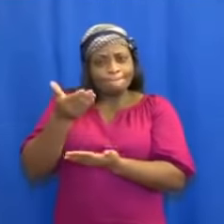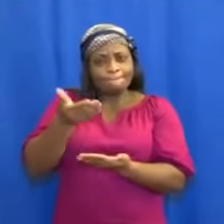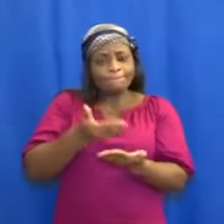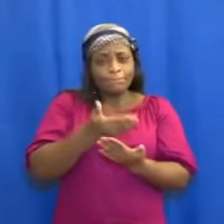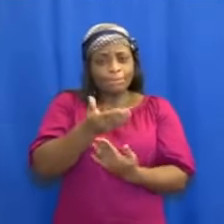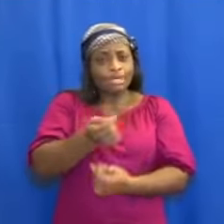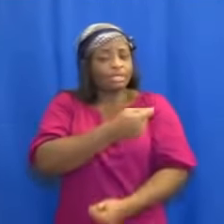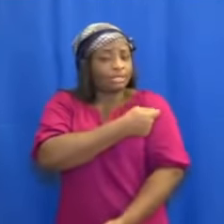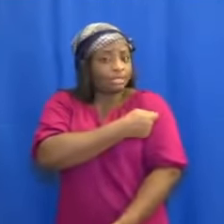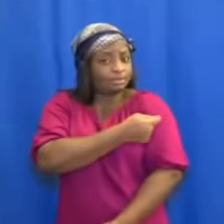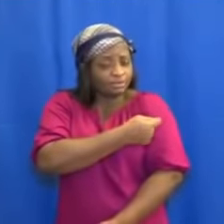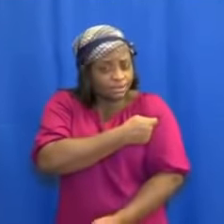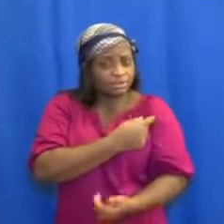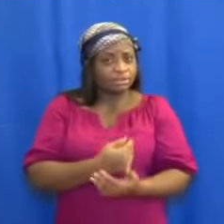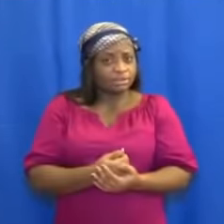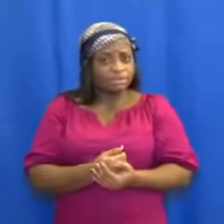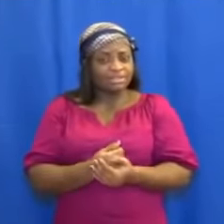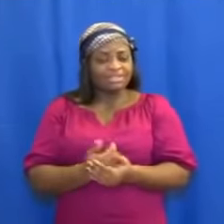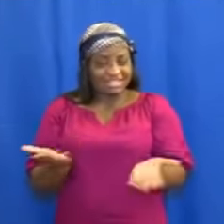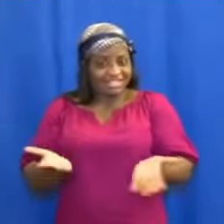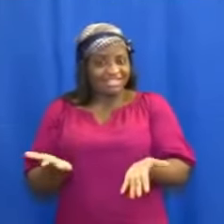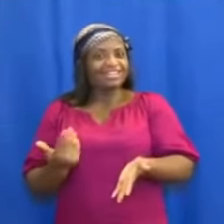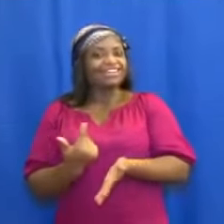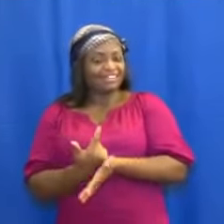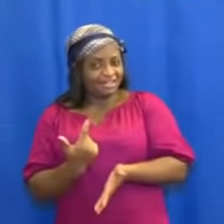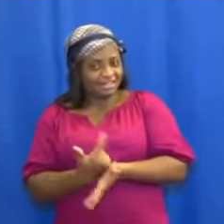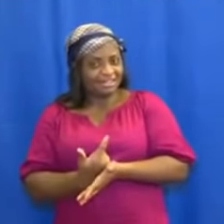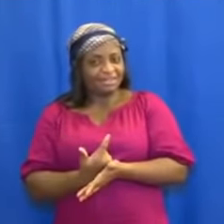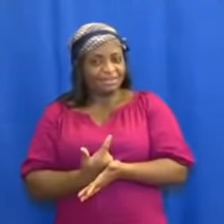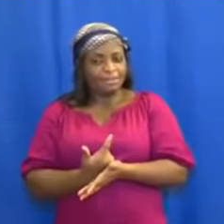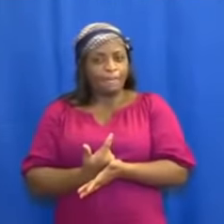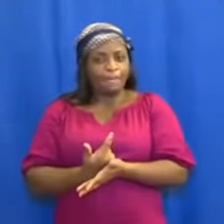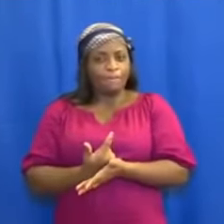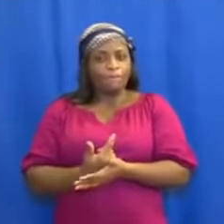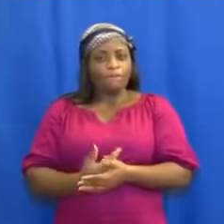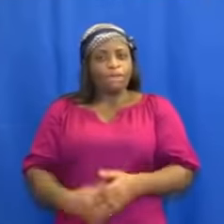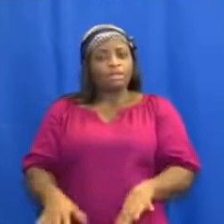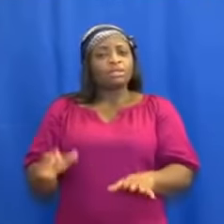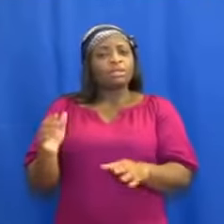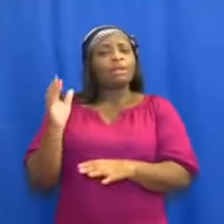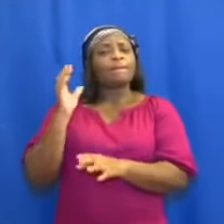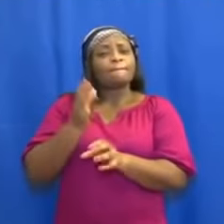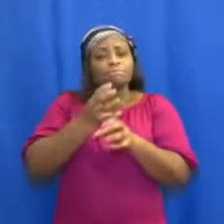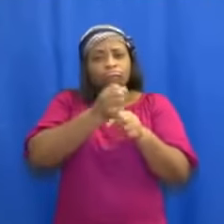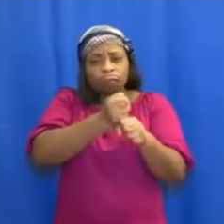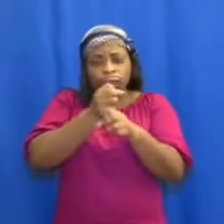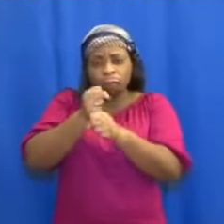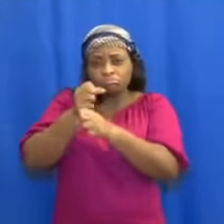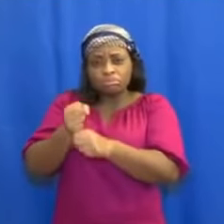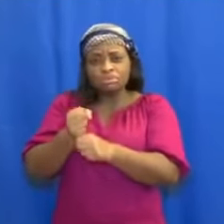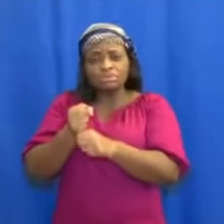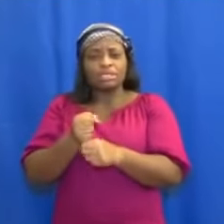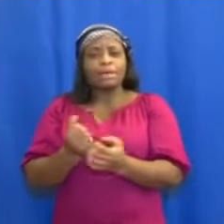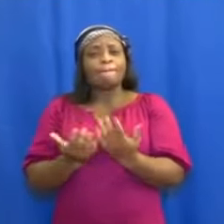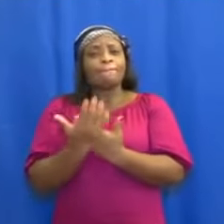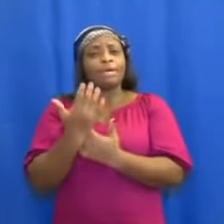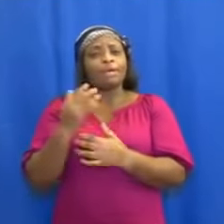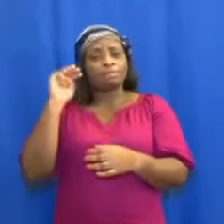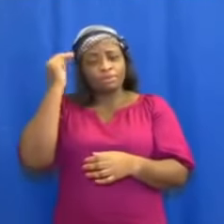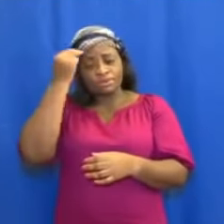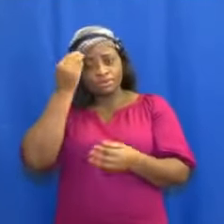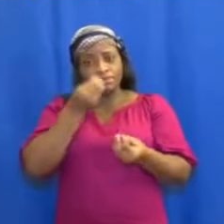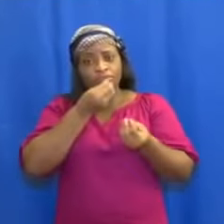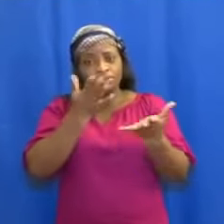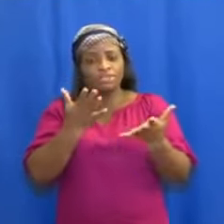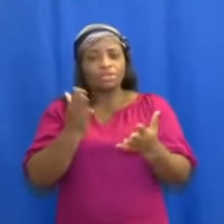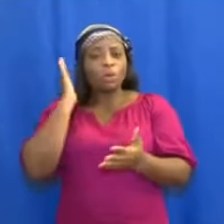in Ghana. The briefings held by the Ministry of Information will keep the nation updated on this matter.